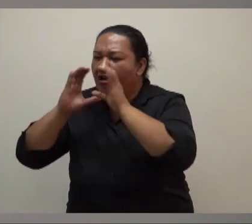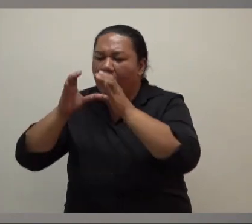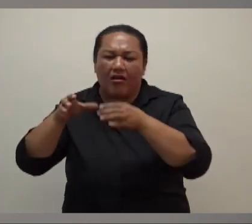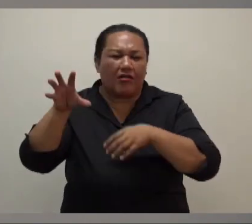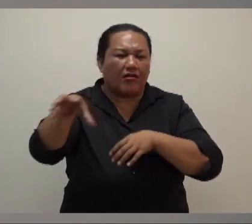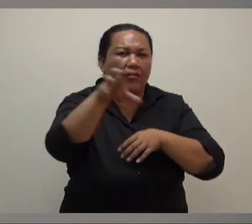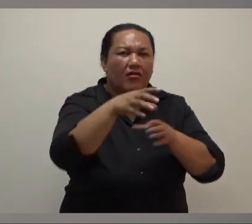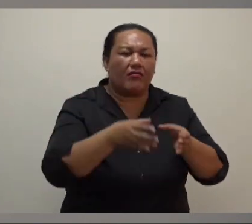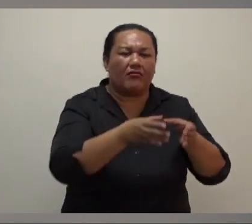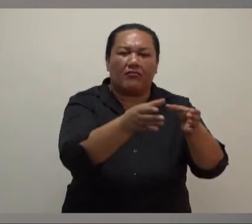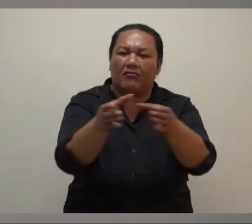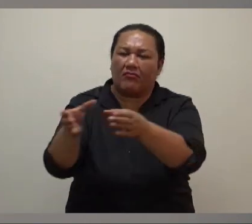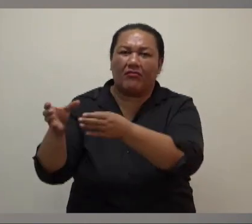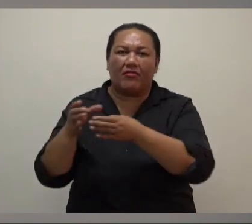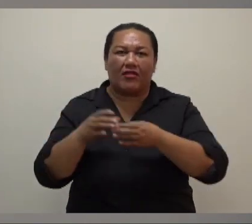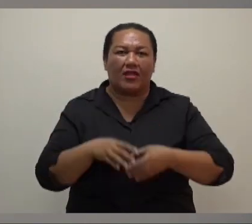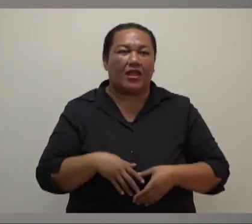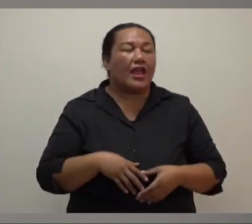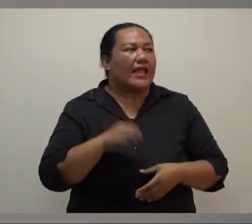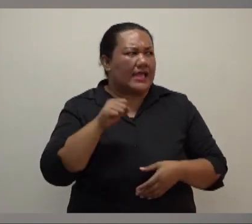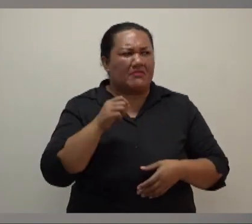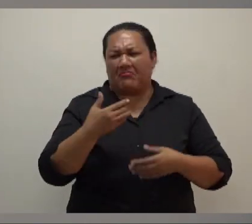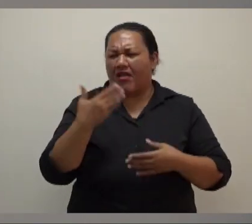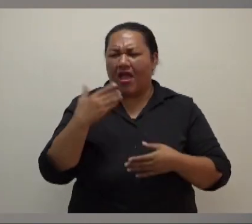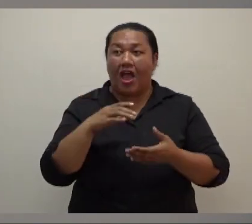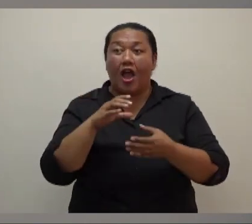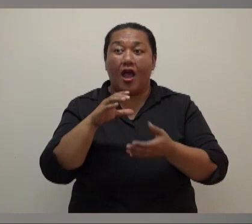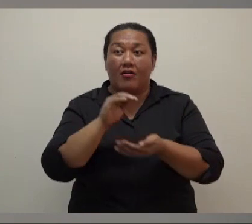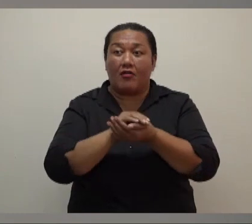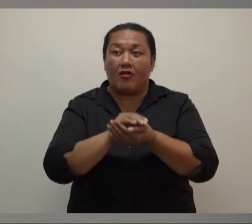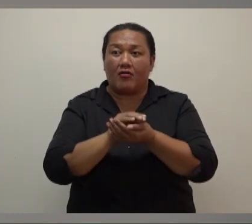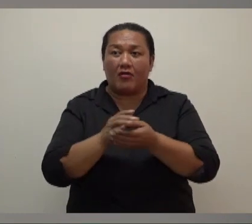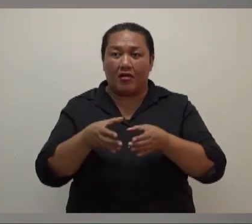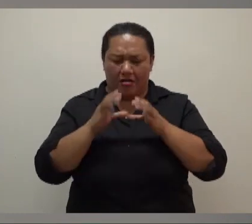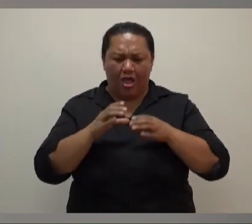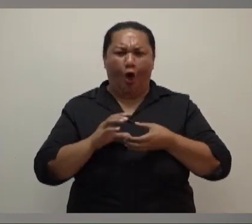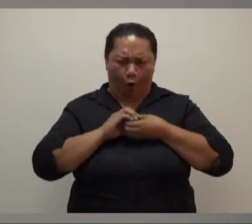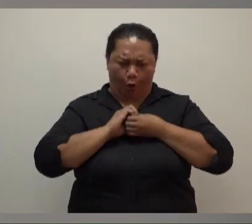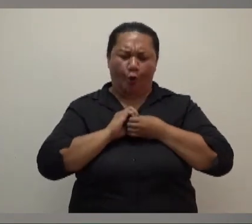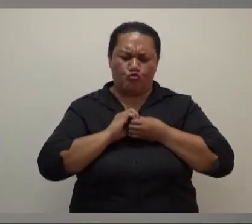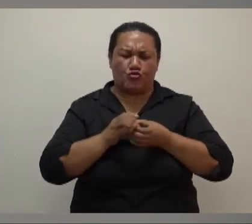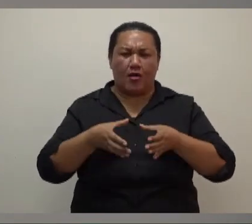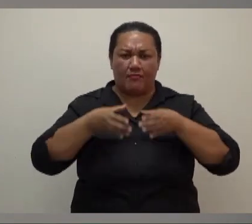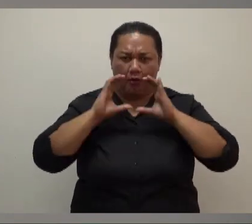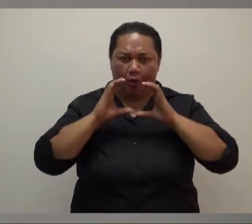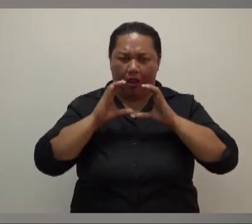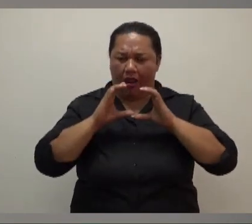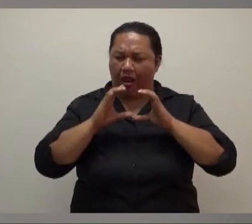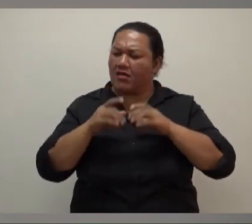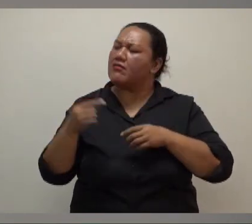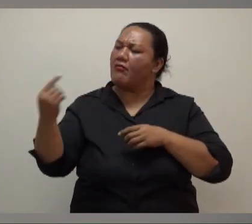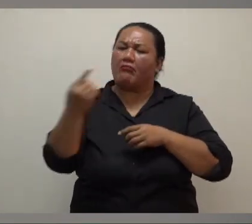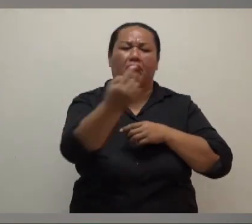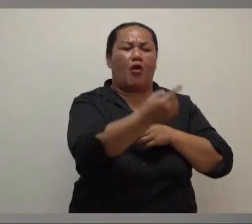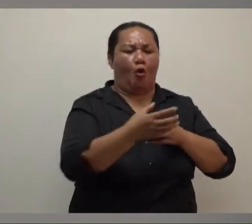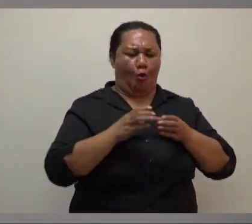Nandrunga and everybody had their own bowl of grog. Oh, had their own bowl, sorry. A lot more people are getting their own bowls. So,